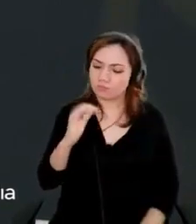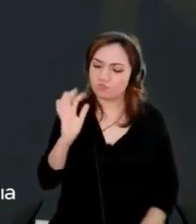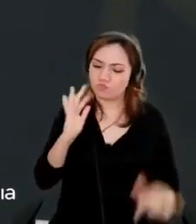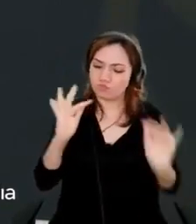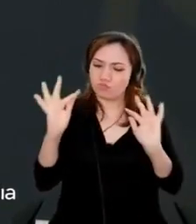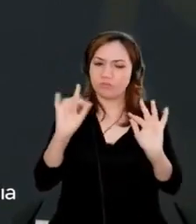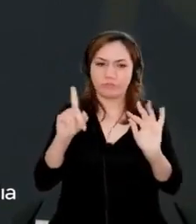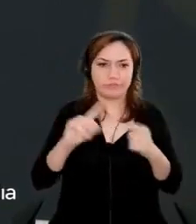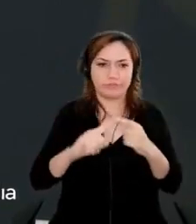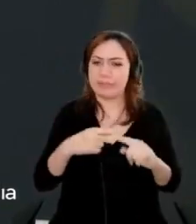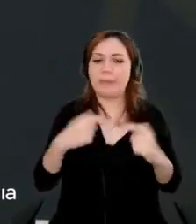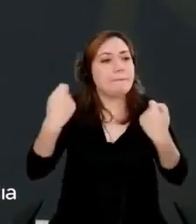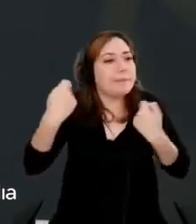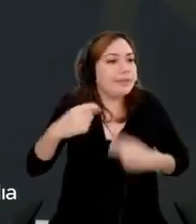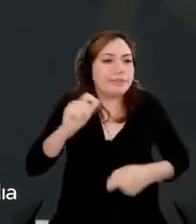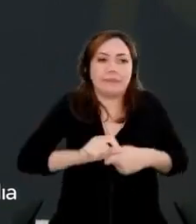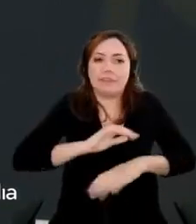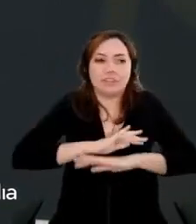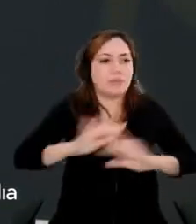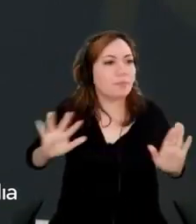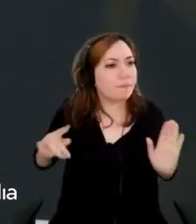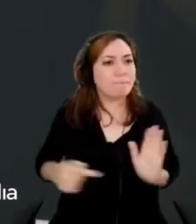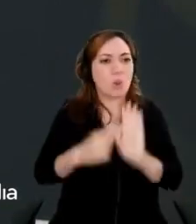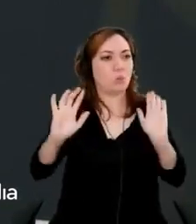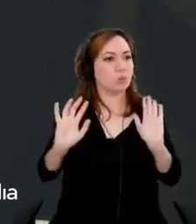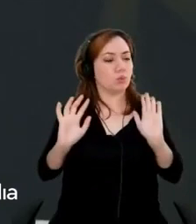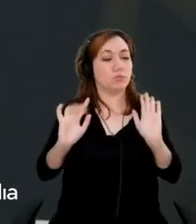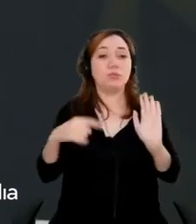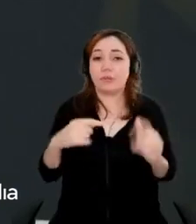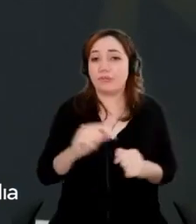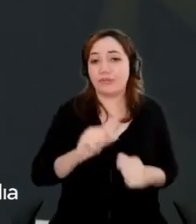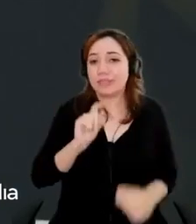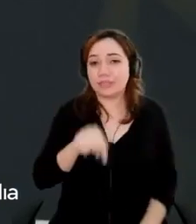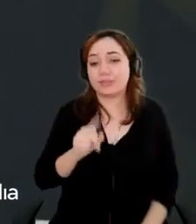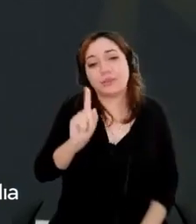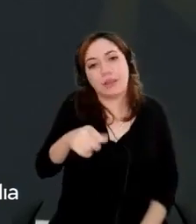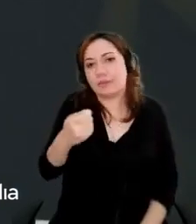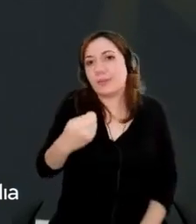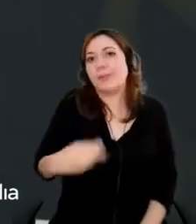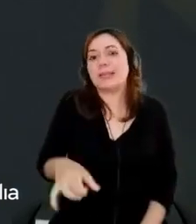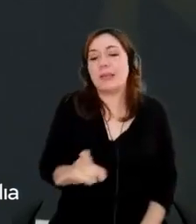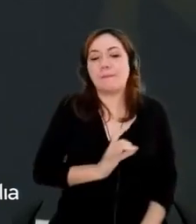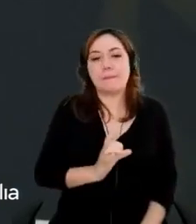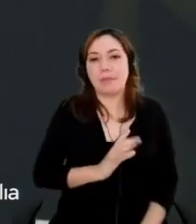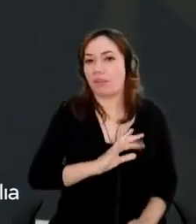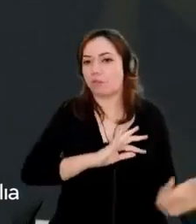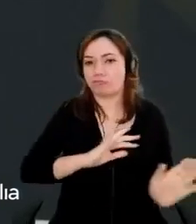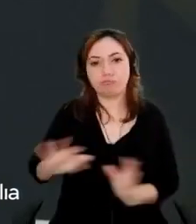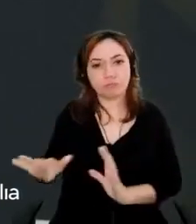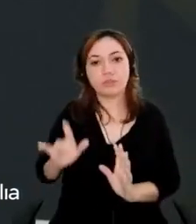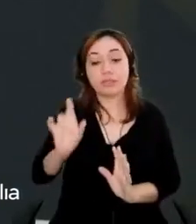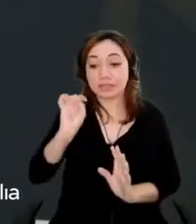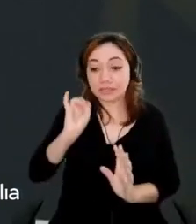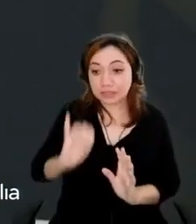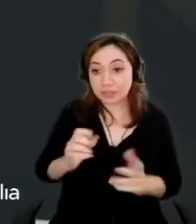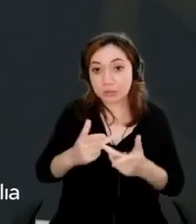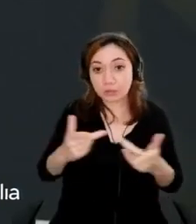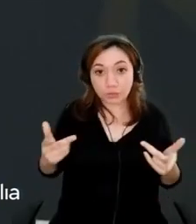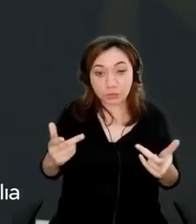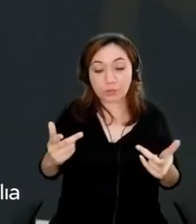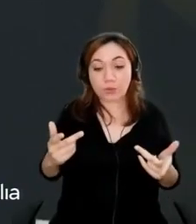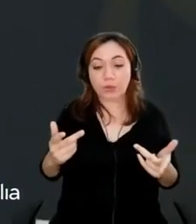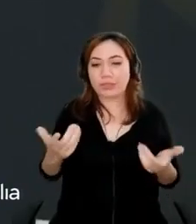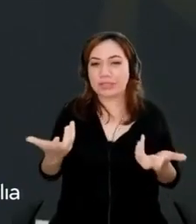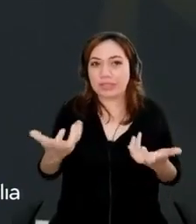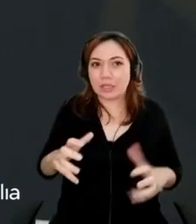know, and that's just what we do. So just don't be afraid. Just make something and launch it internally. If you don't want your customers to